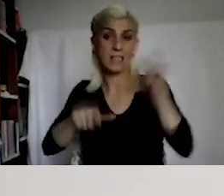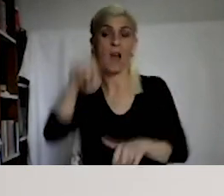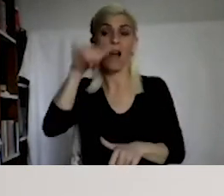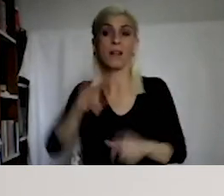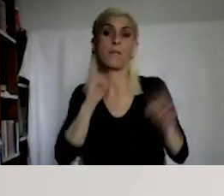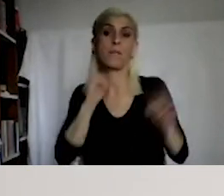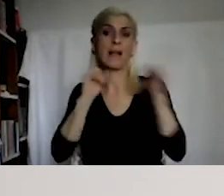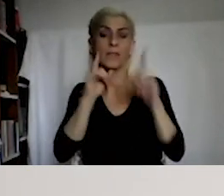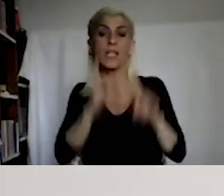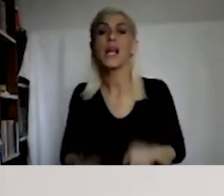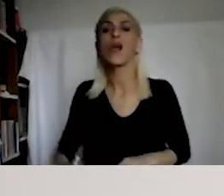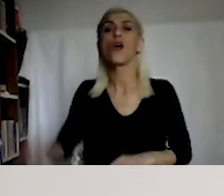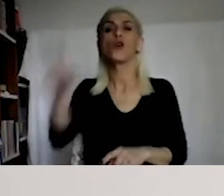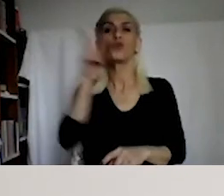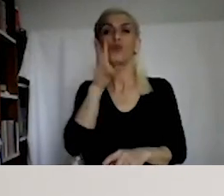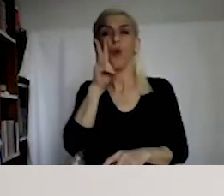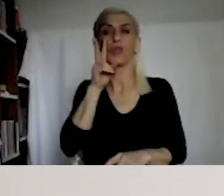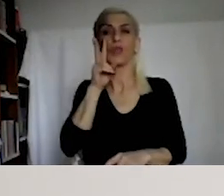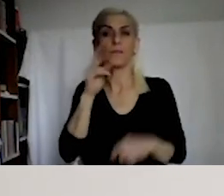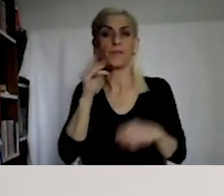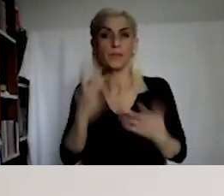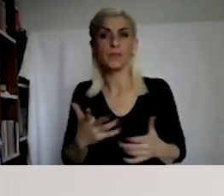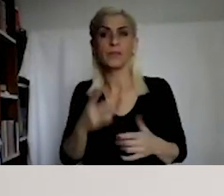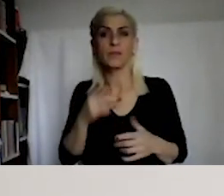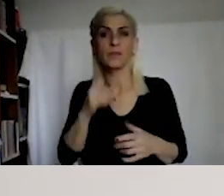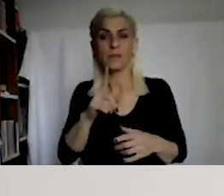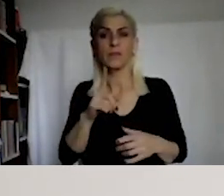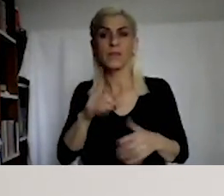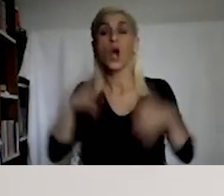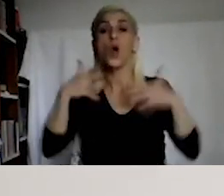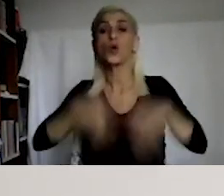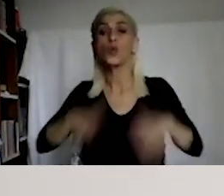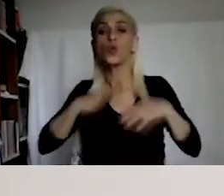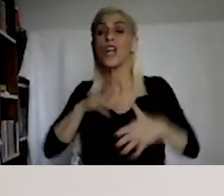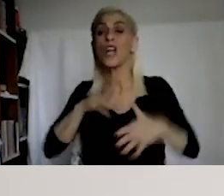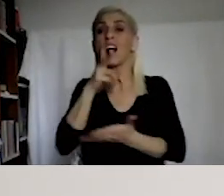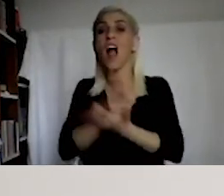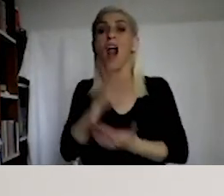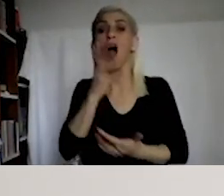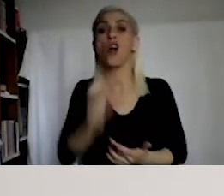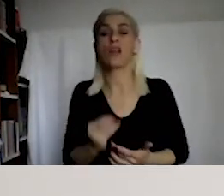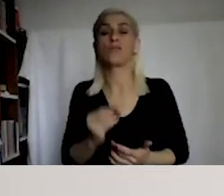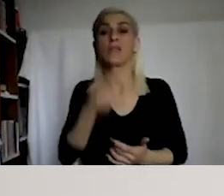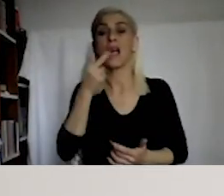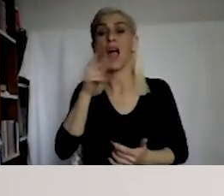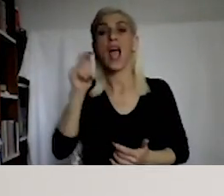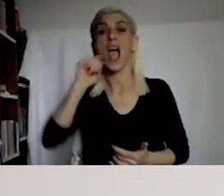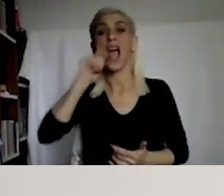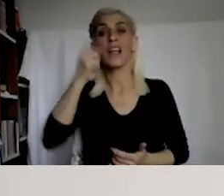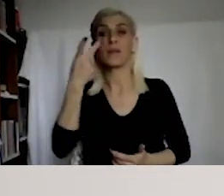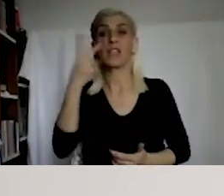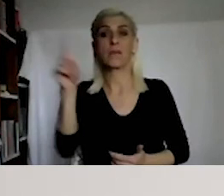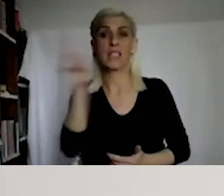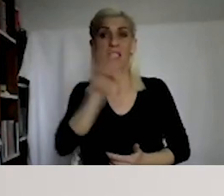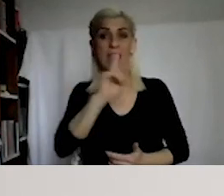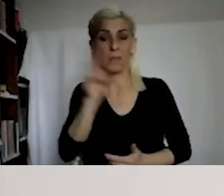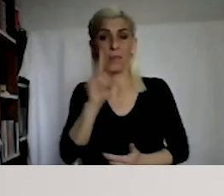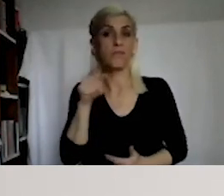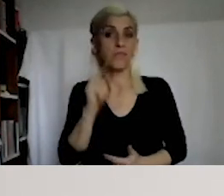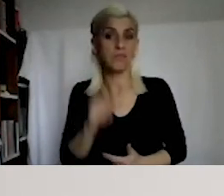should say there is a Georgia decision, October 2020. This is about sexual orientation.